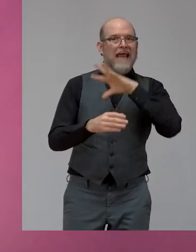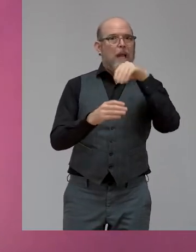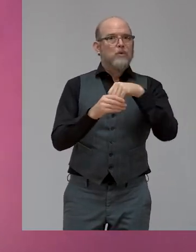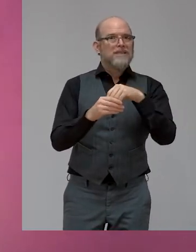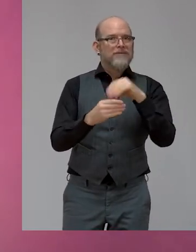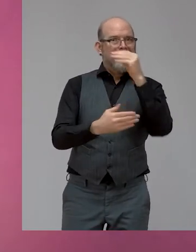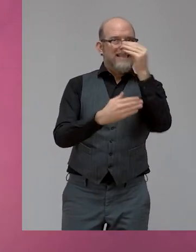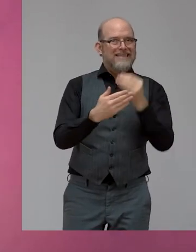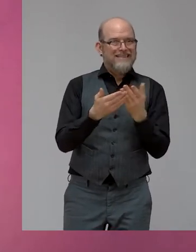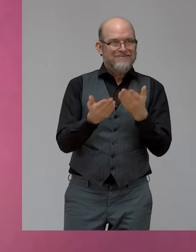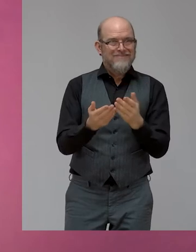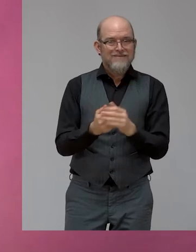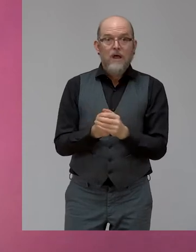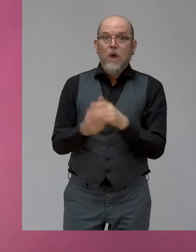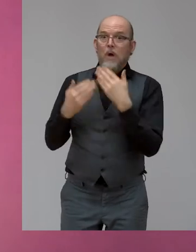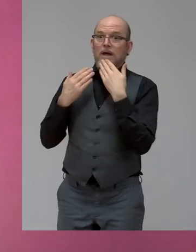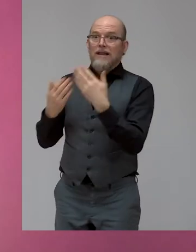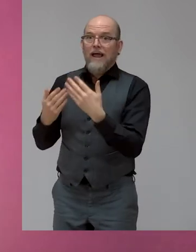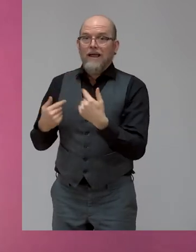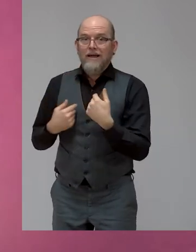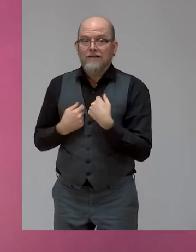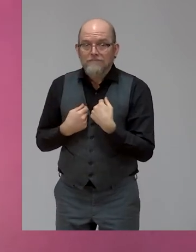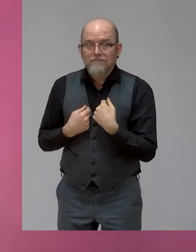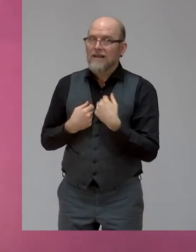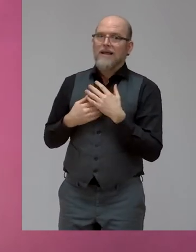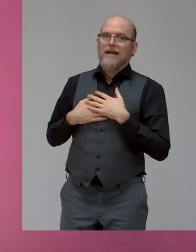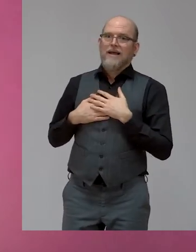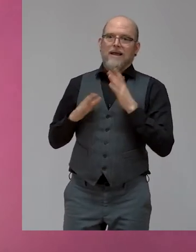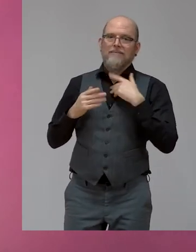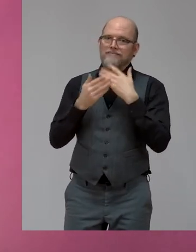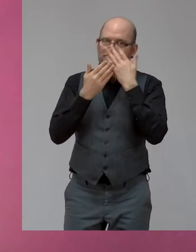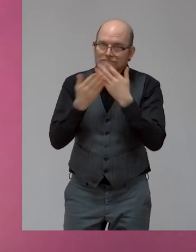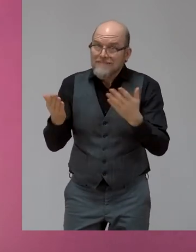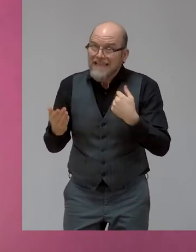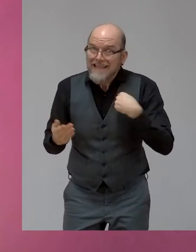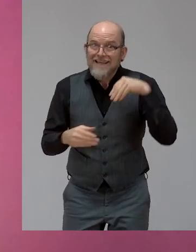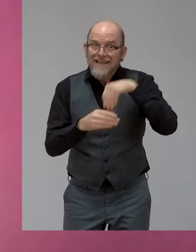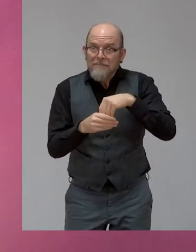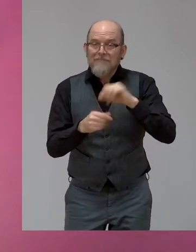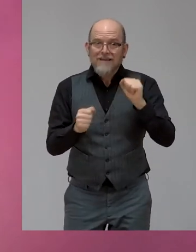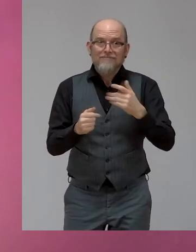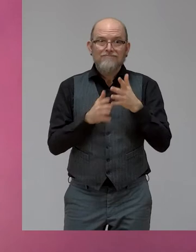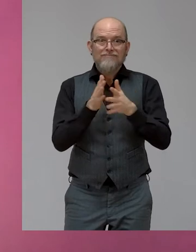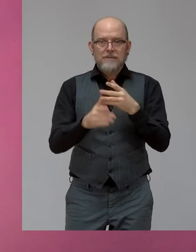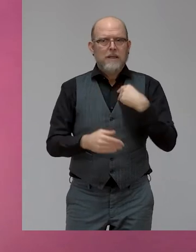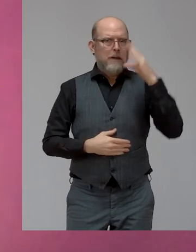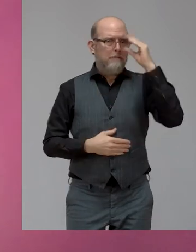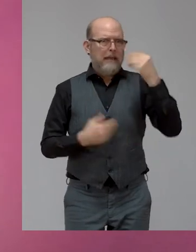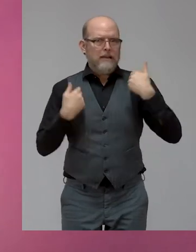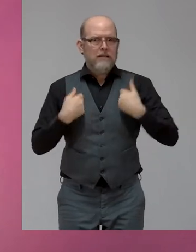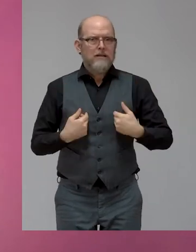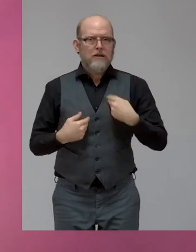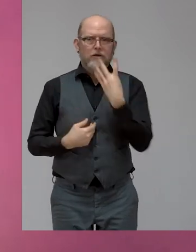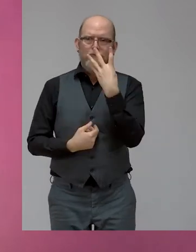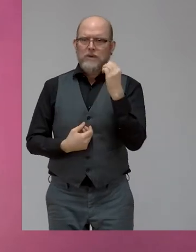so honored to be here today. Um, I am, uh, a male, um, in my forties